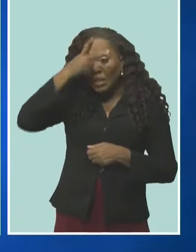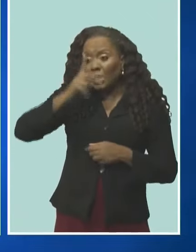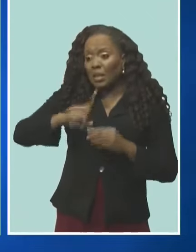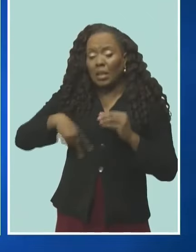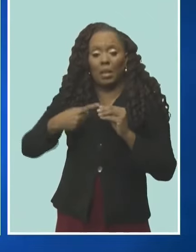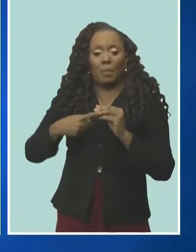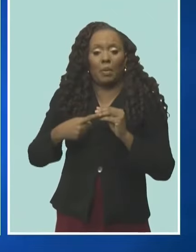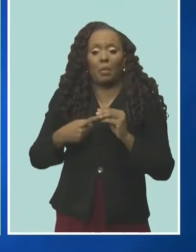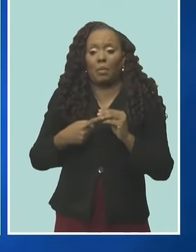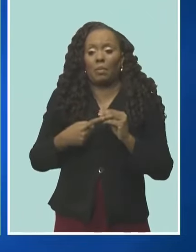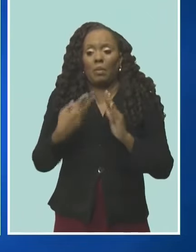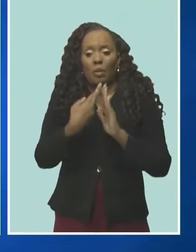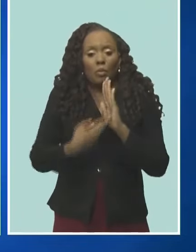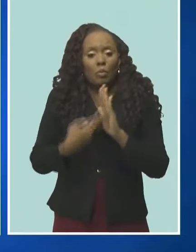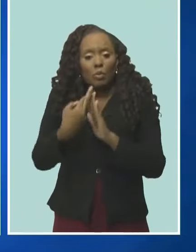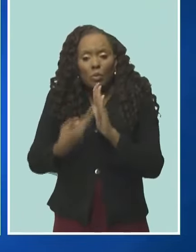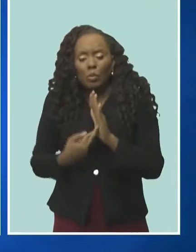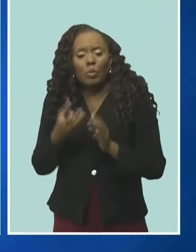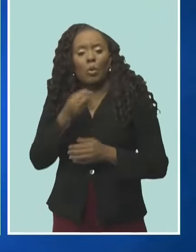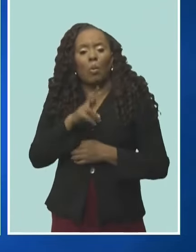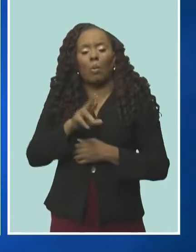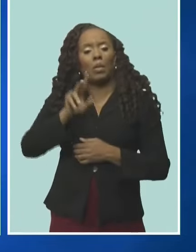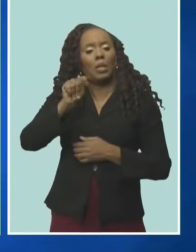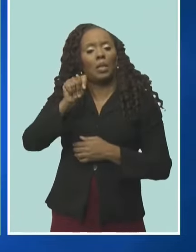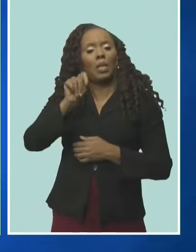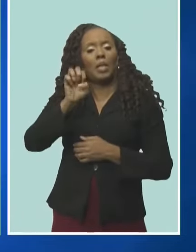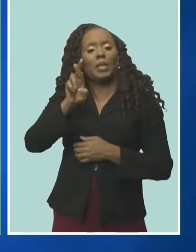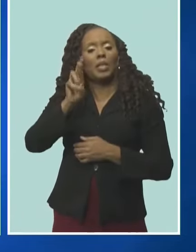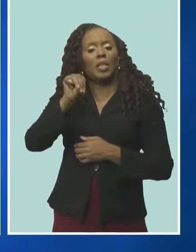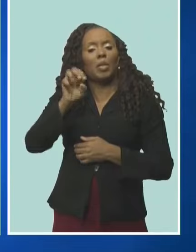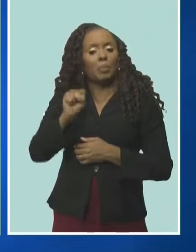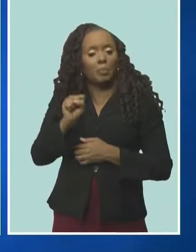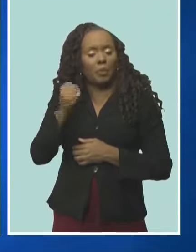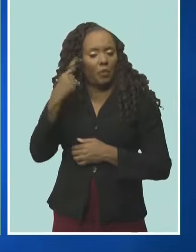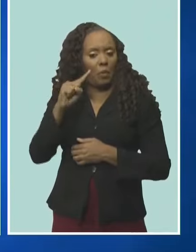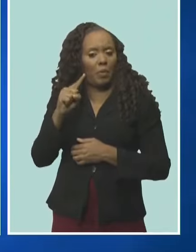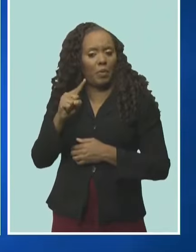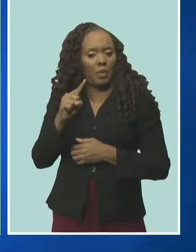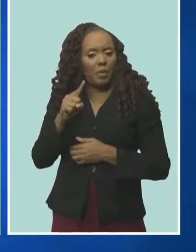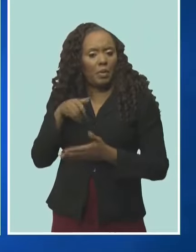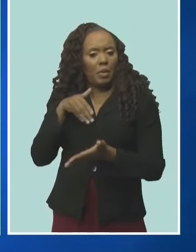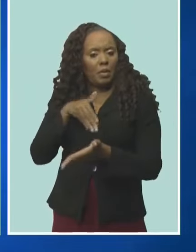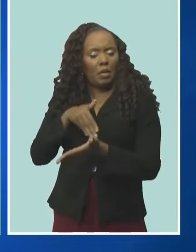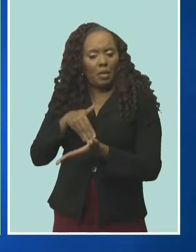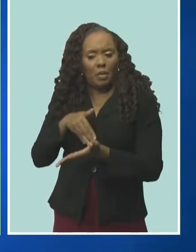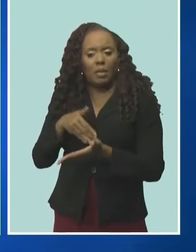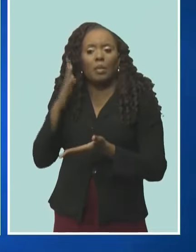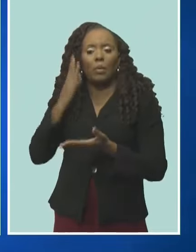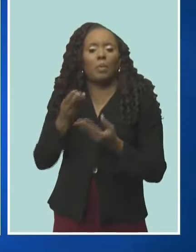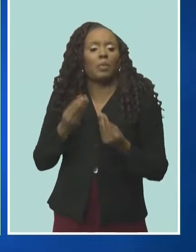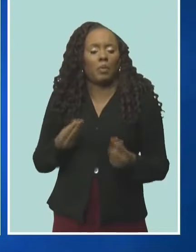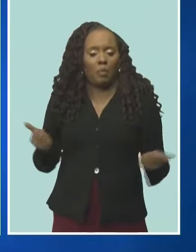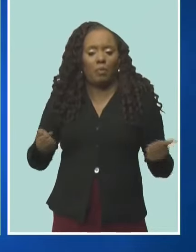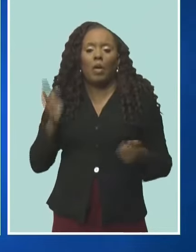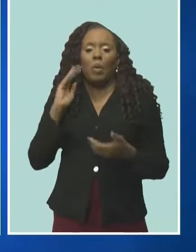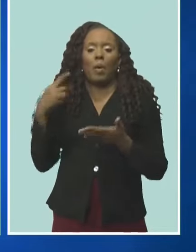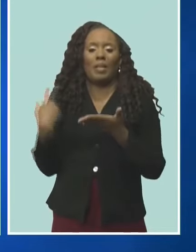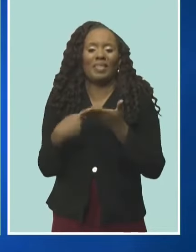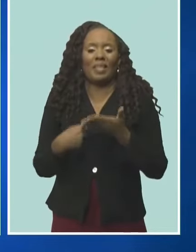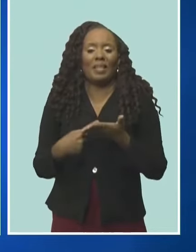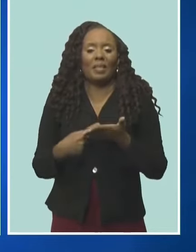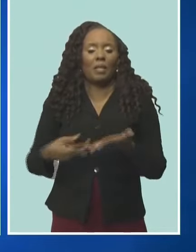conditions for doctors will be put to bed because we are going to talk about the contracts as a whole